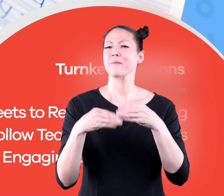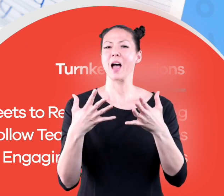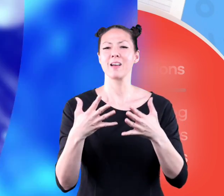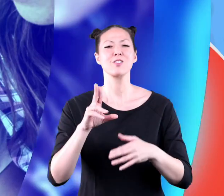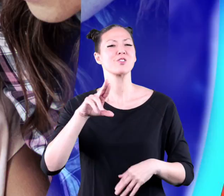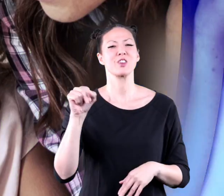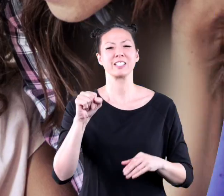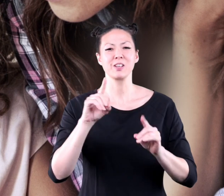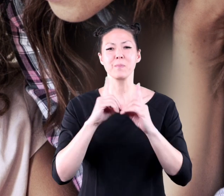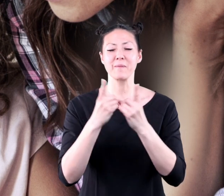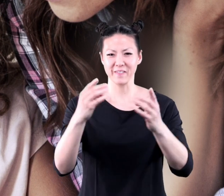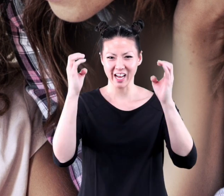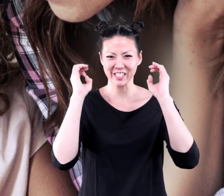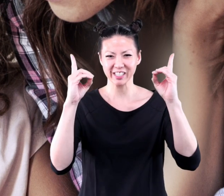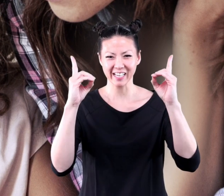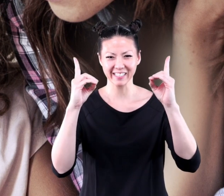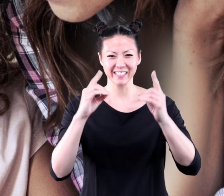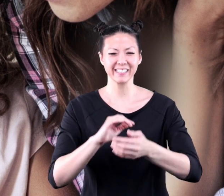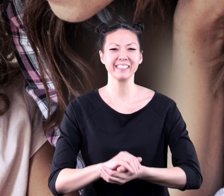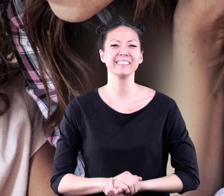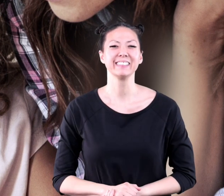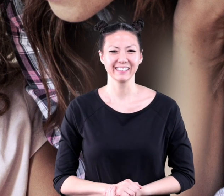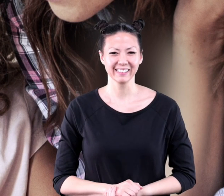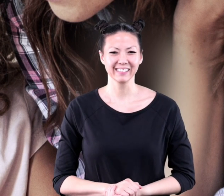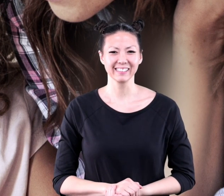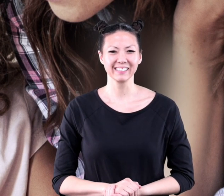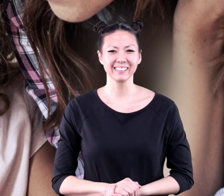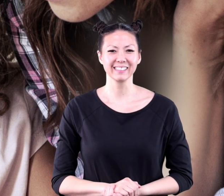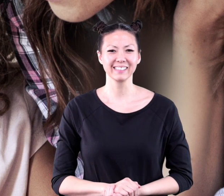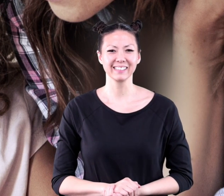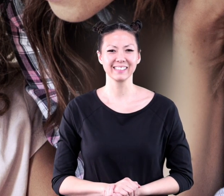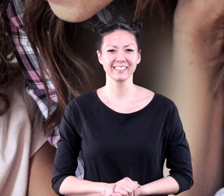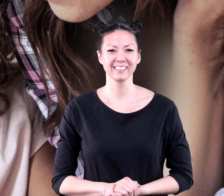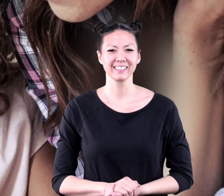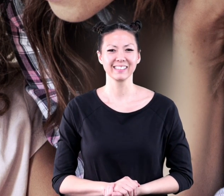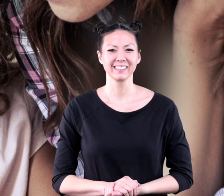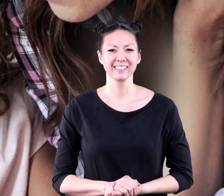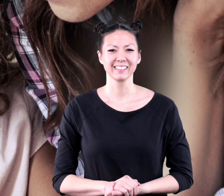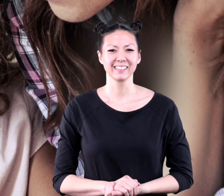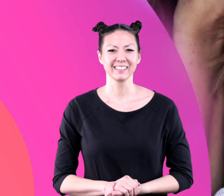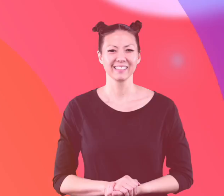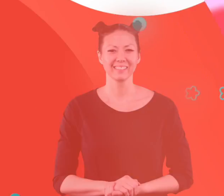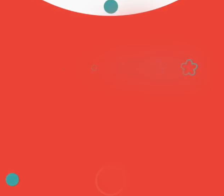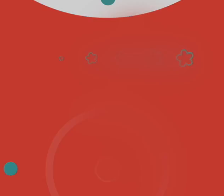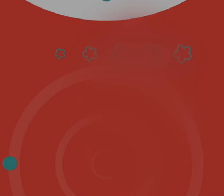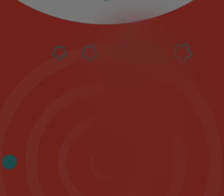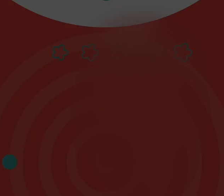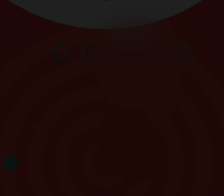turnkey